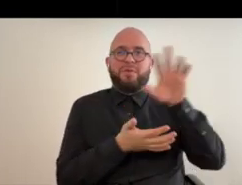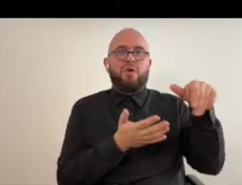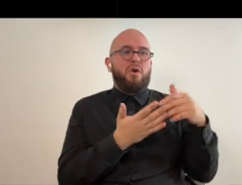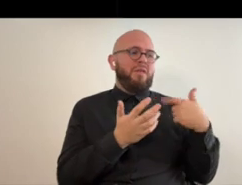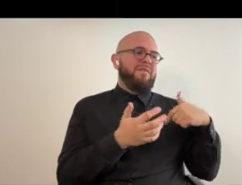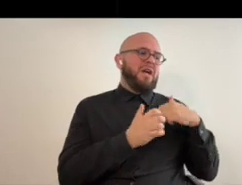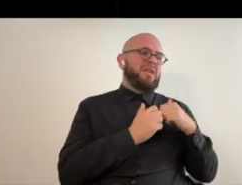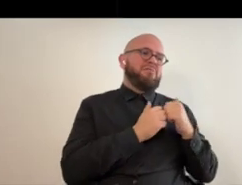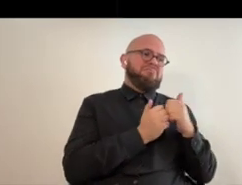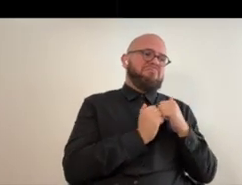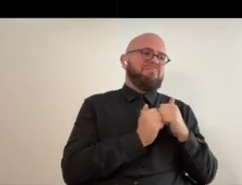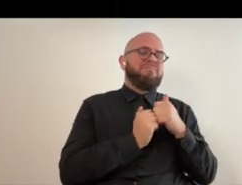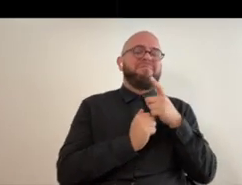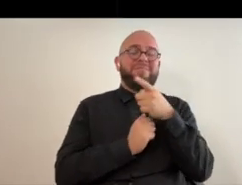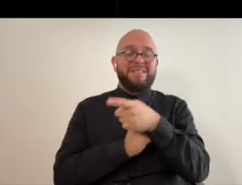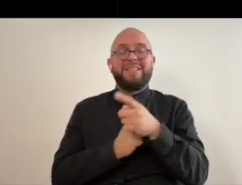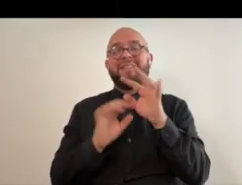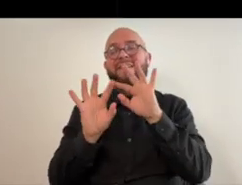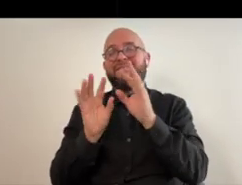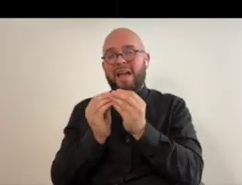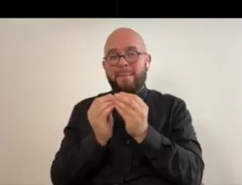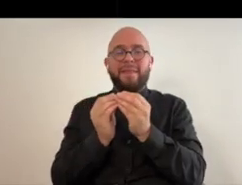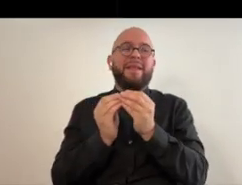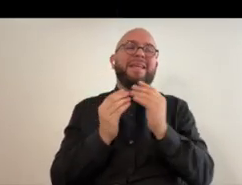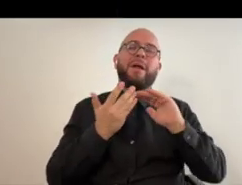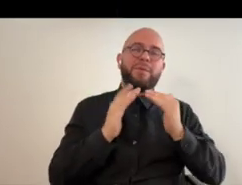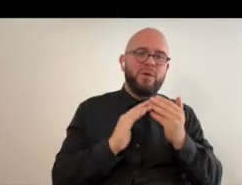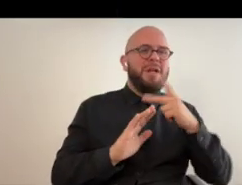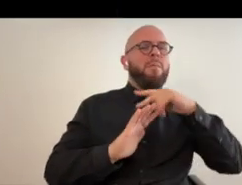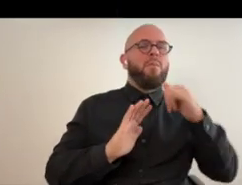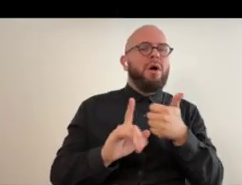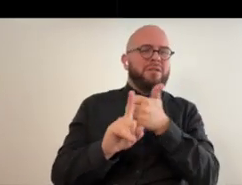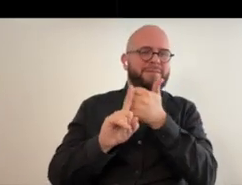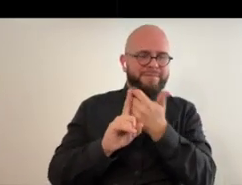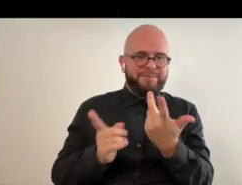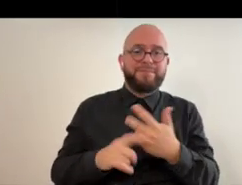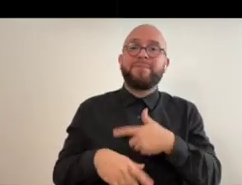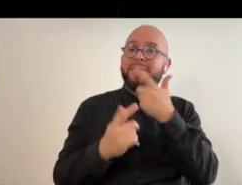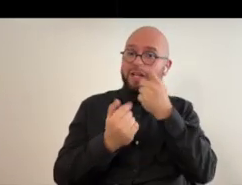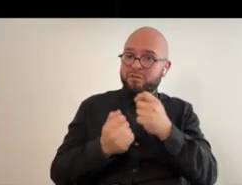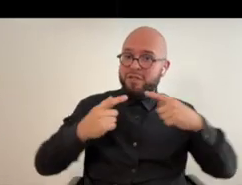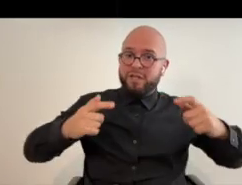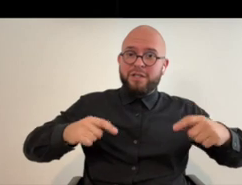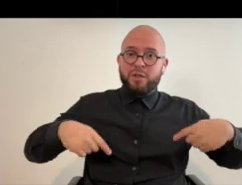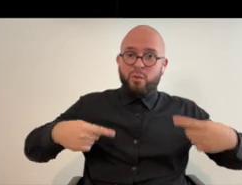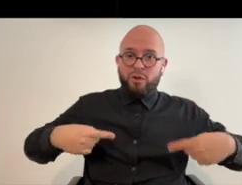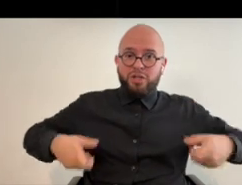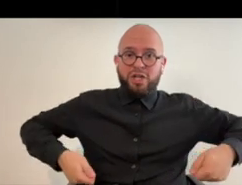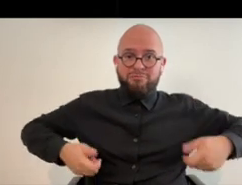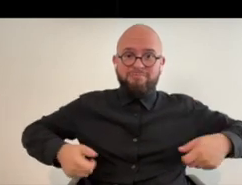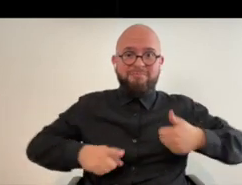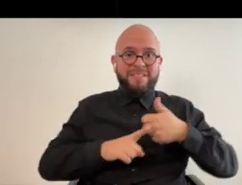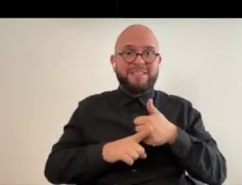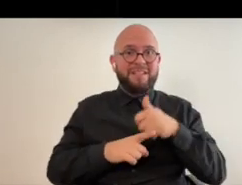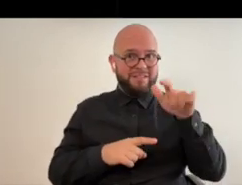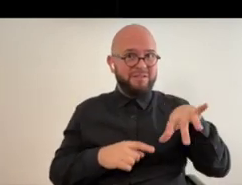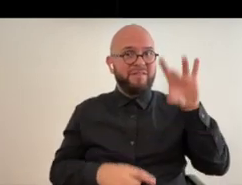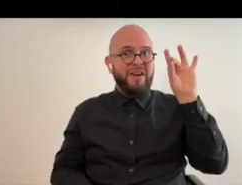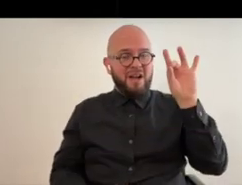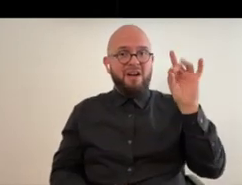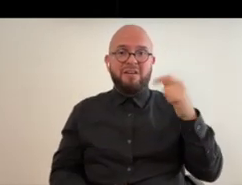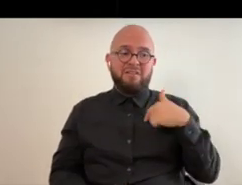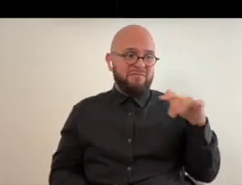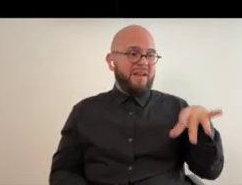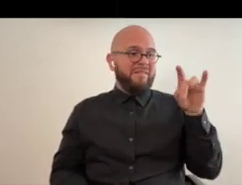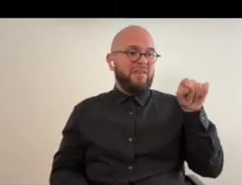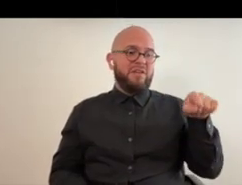of all of us it's a community family community project interestingly the wheelchair itself is a found object it was